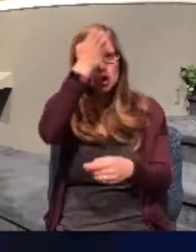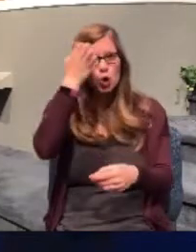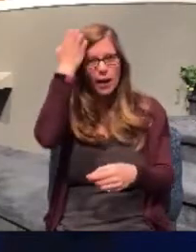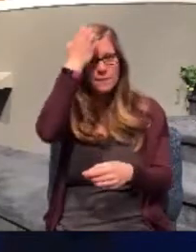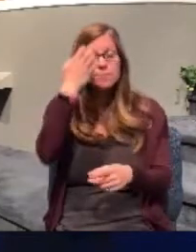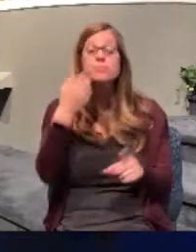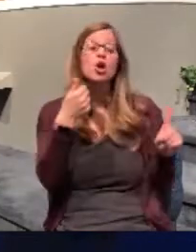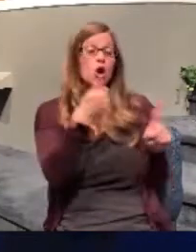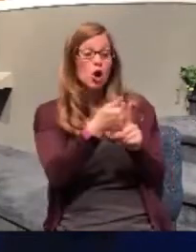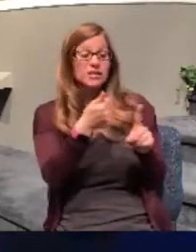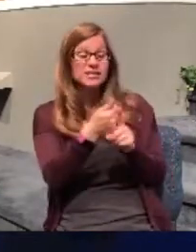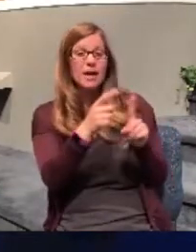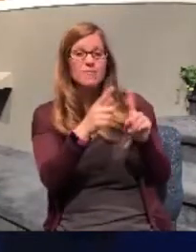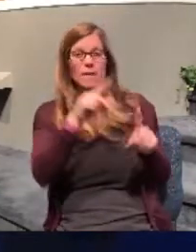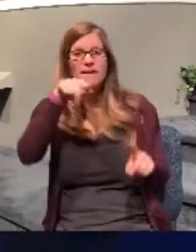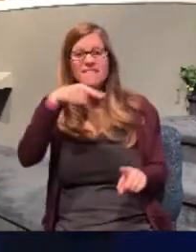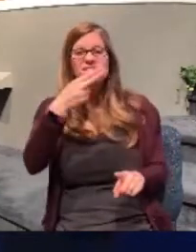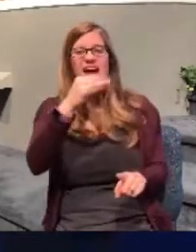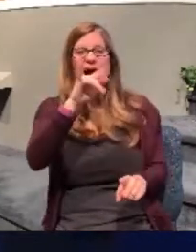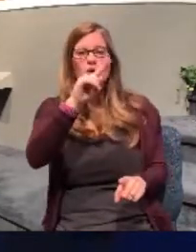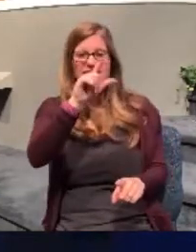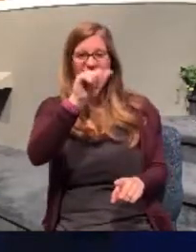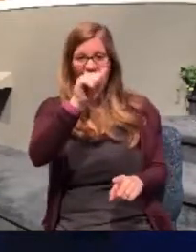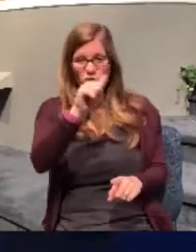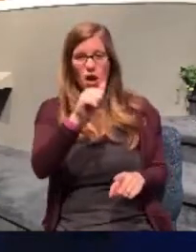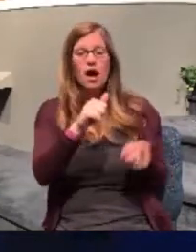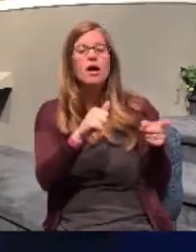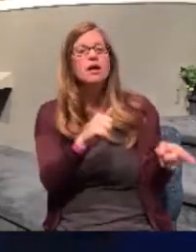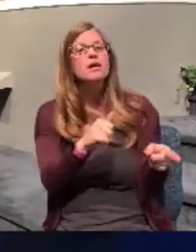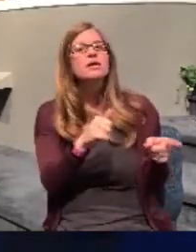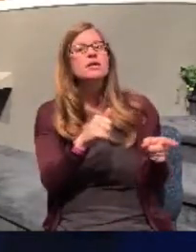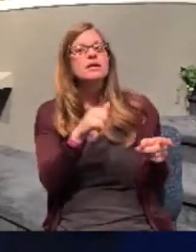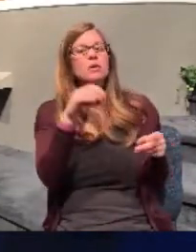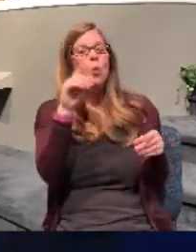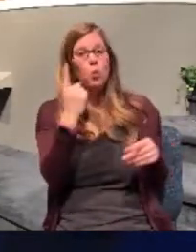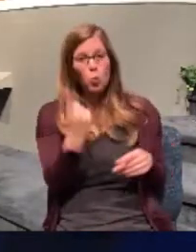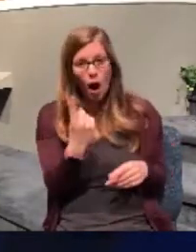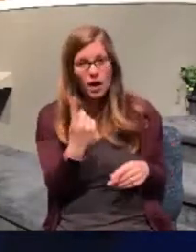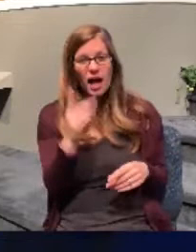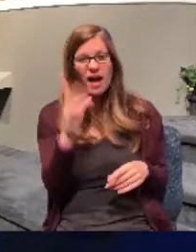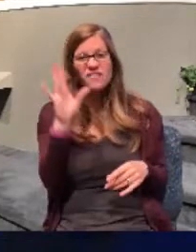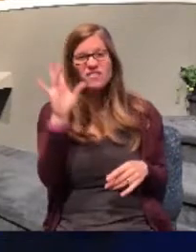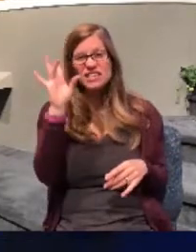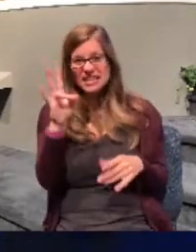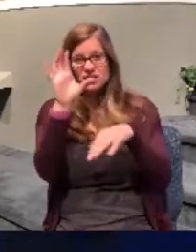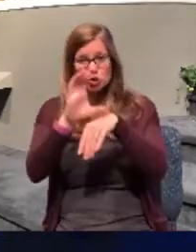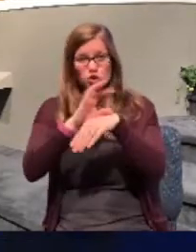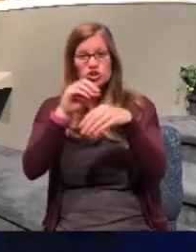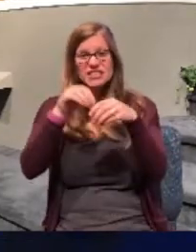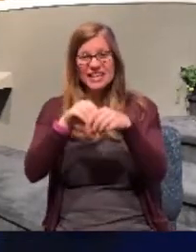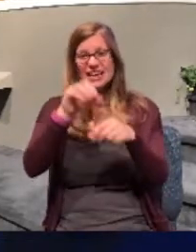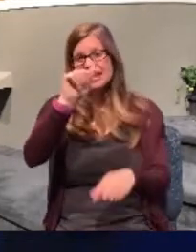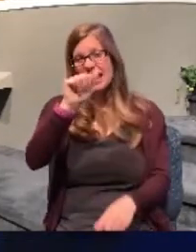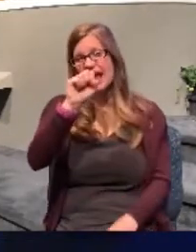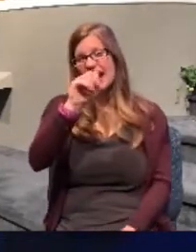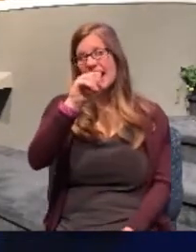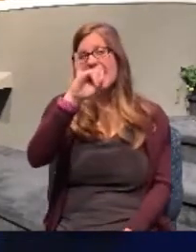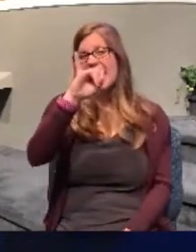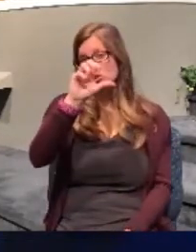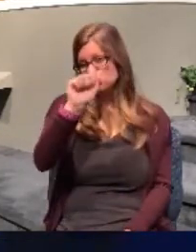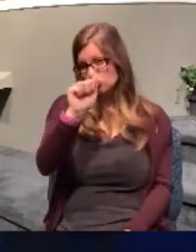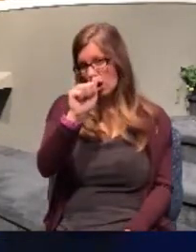city of Thyatira, a site, by the way, of one of the seven churches of Asia Minor that is mentioned in